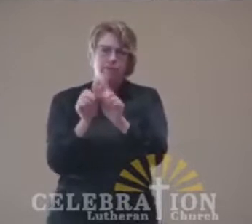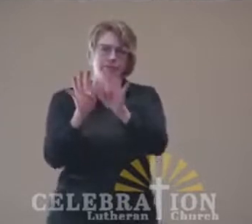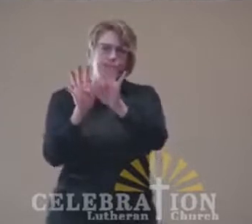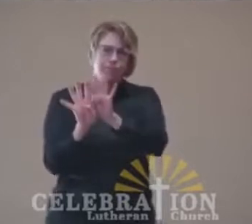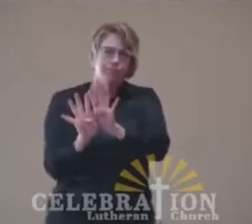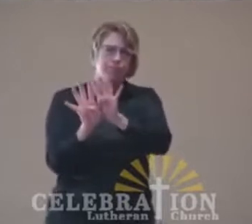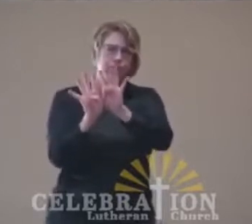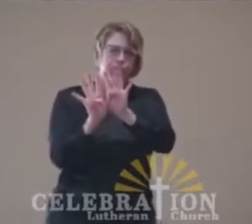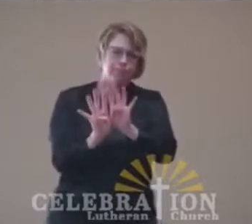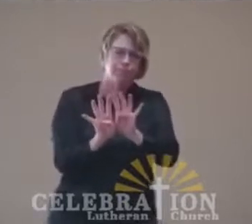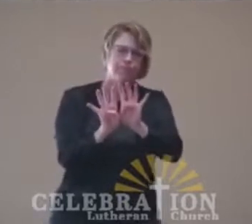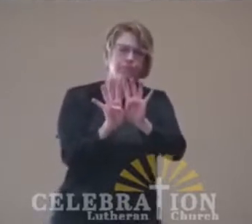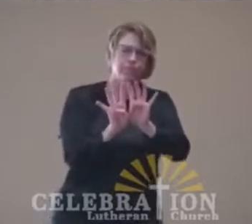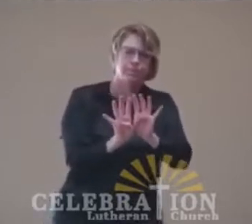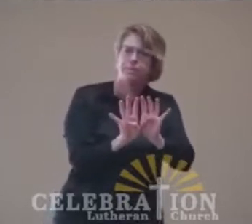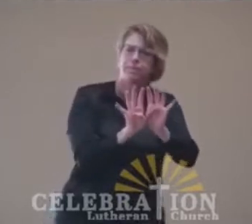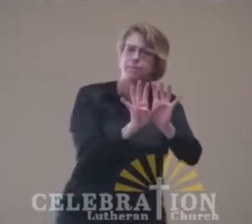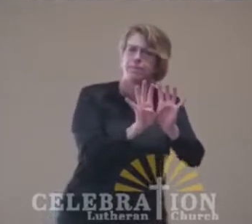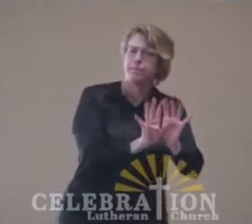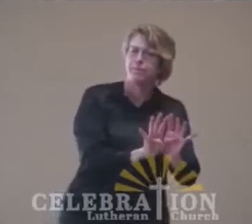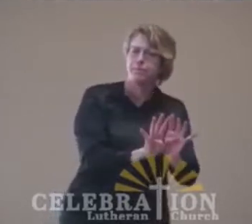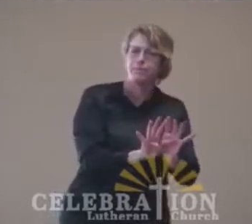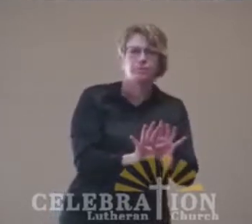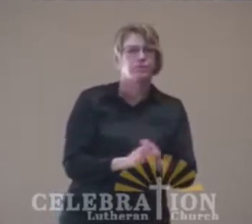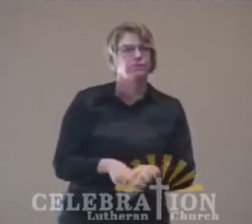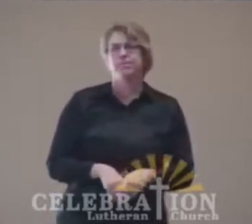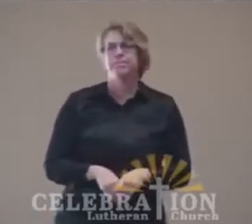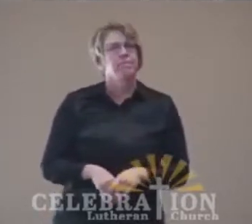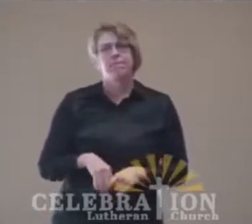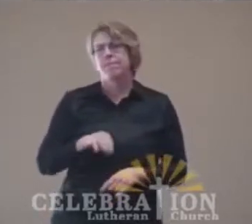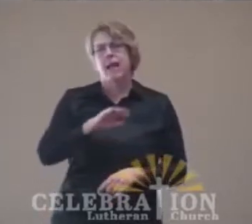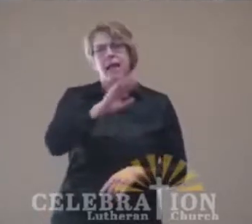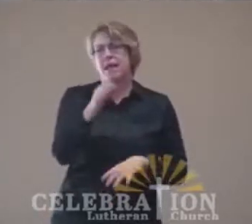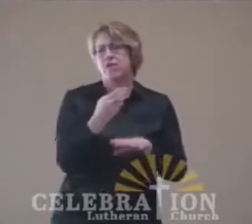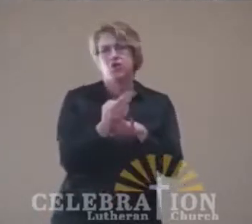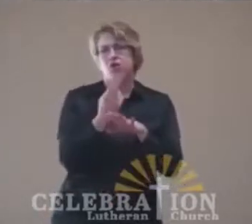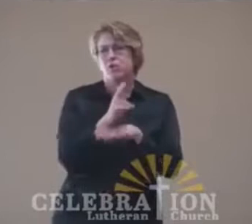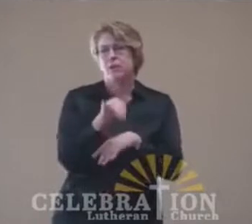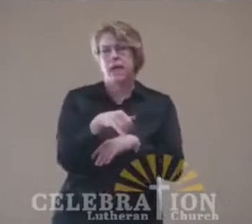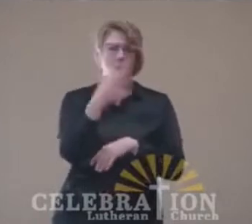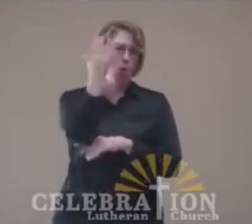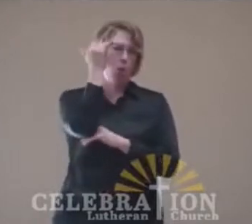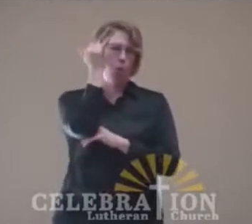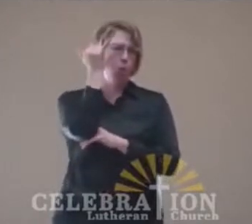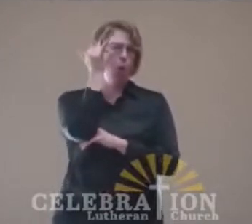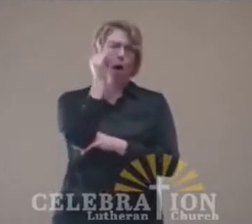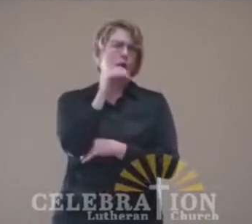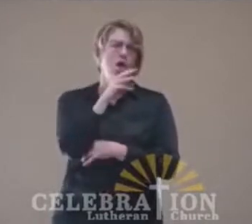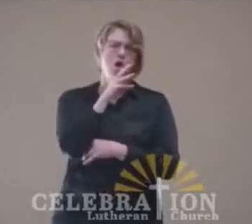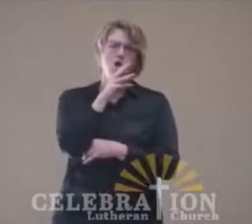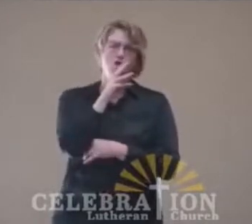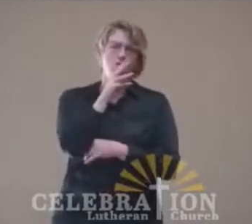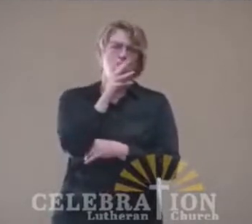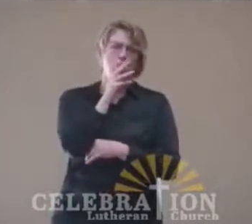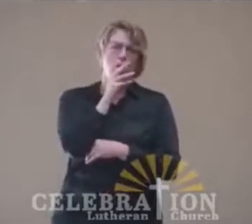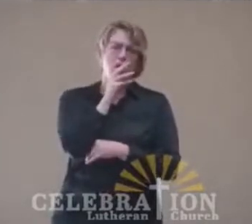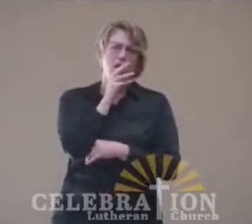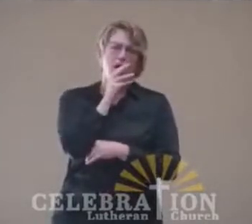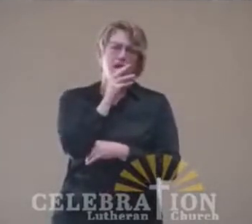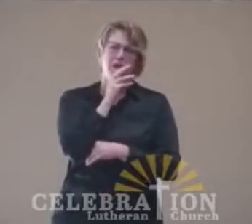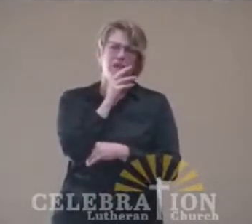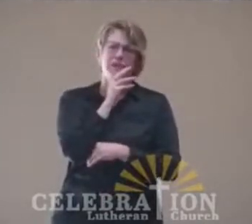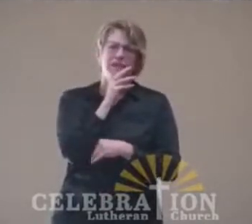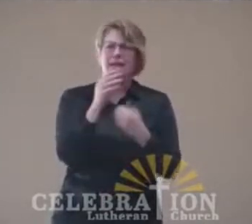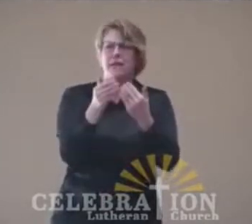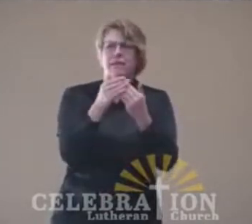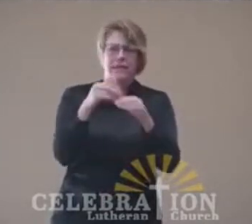Unfortunately, I never got to use this knowledge, at least yet, right? Because on our hike that day, the water was only a tiny bit wide, you